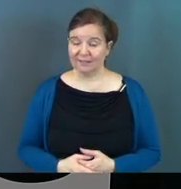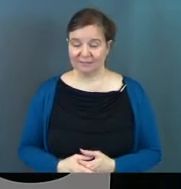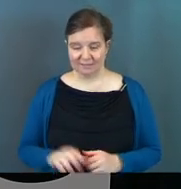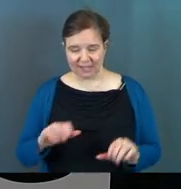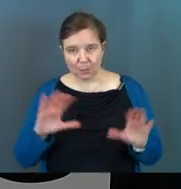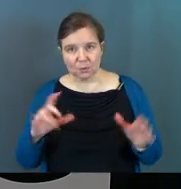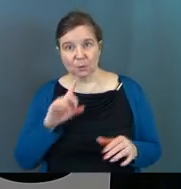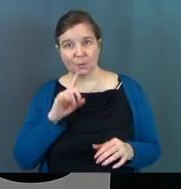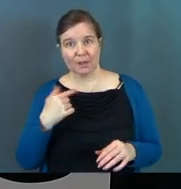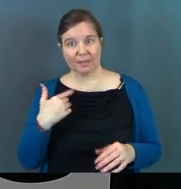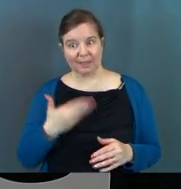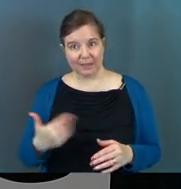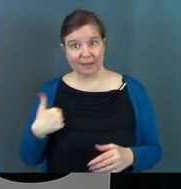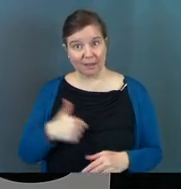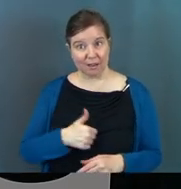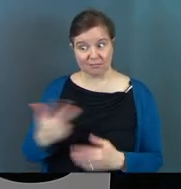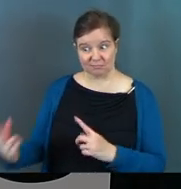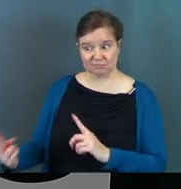Can we do the real thing?